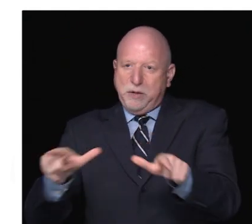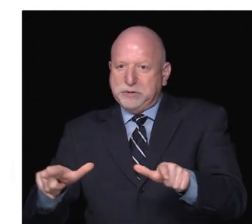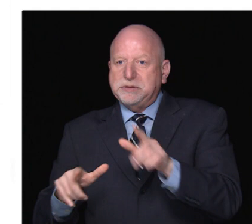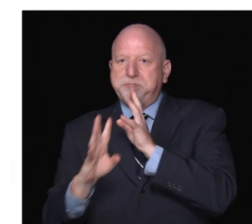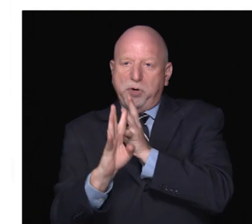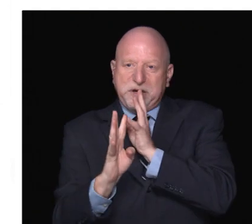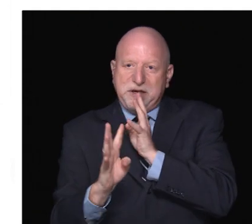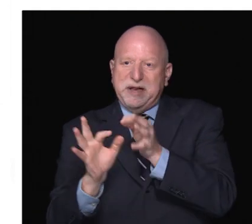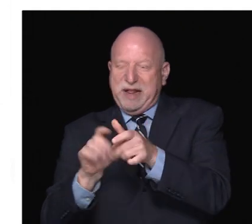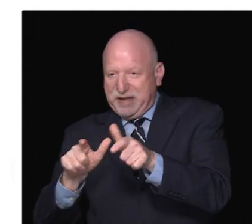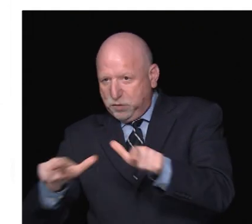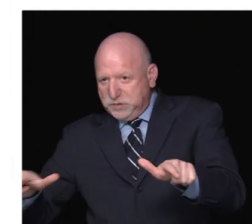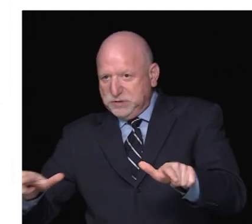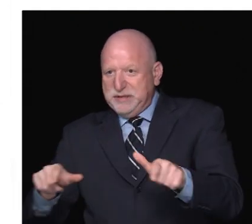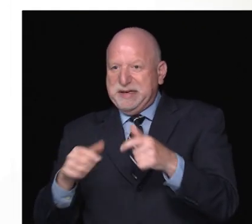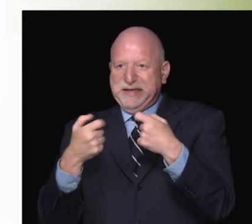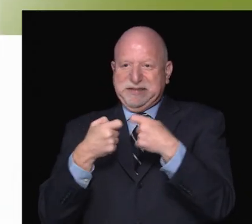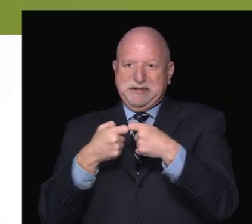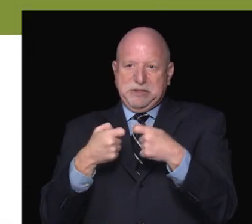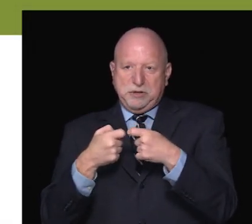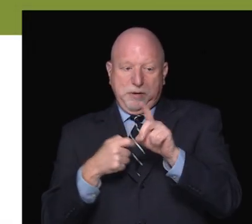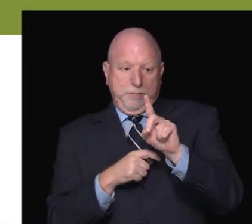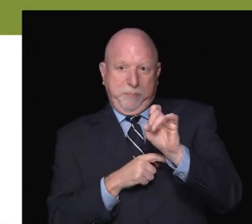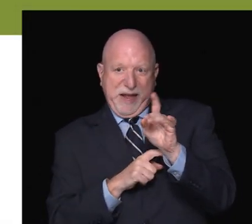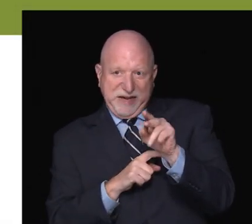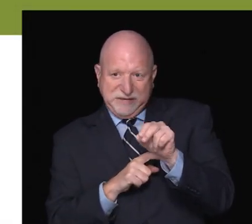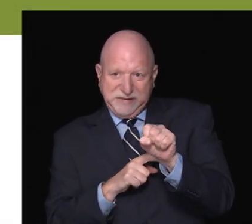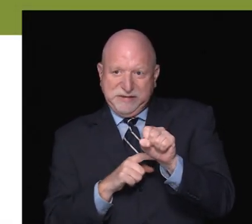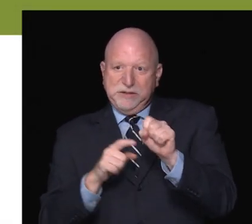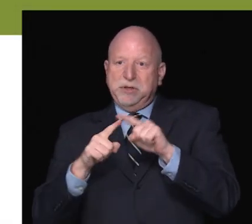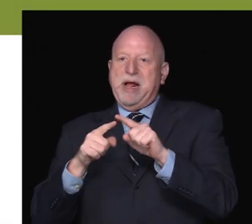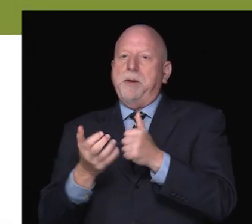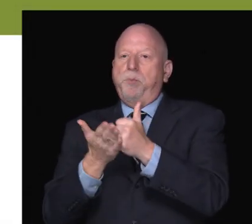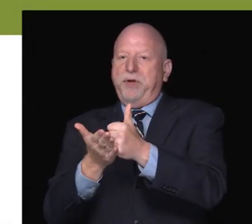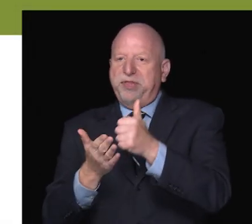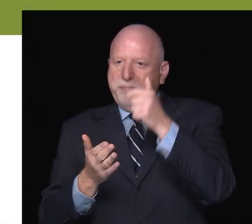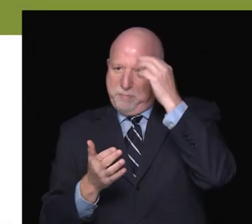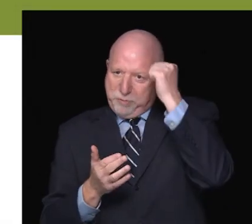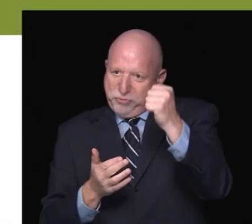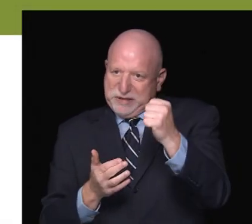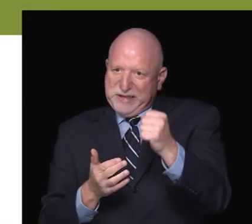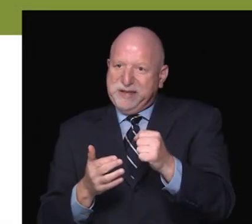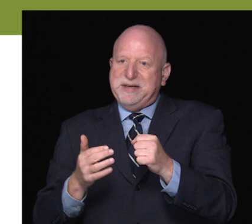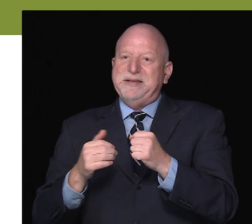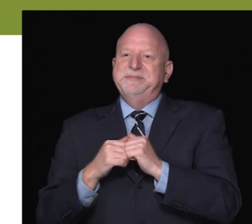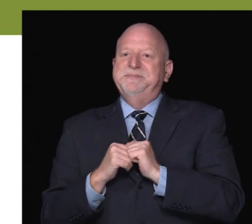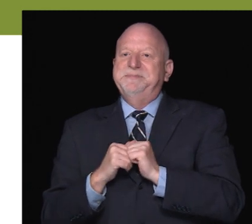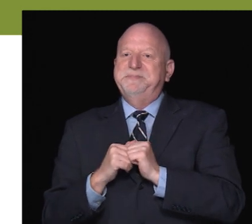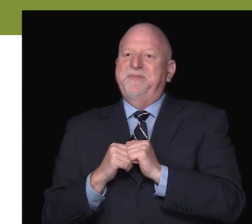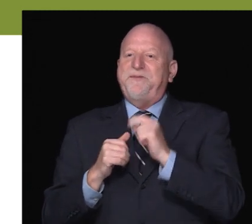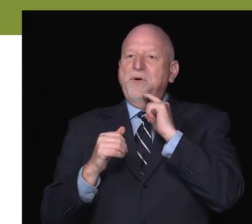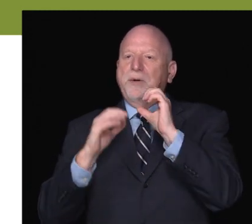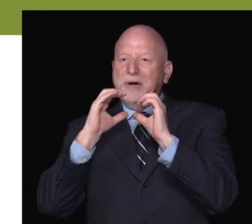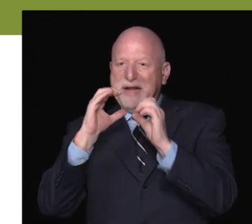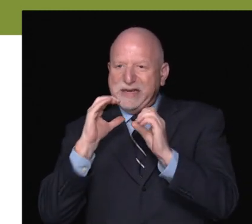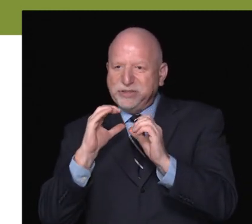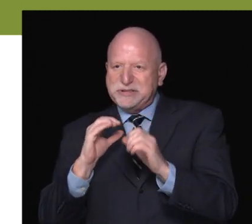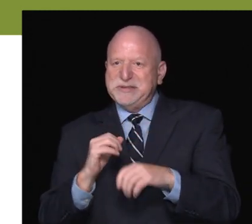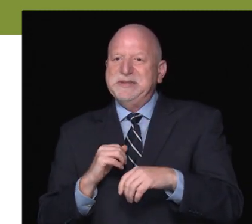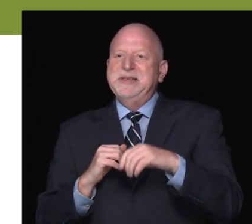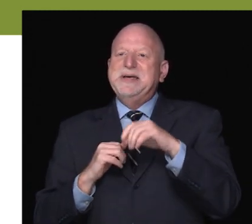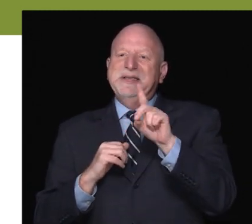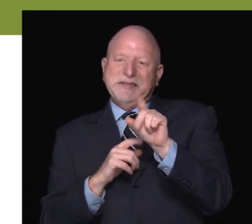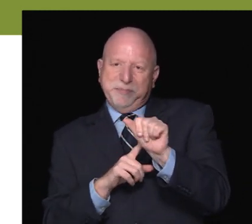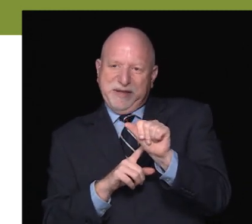and recorders to help with memory recall. Individuals with limitations relative to communication may experience